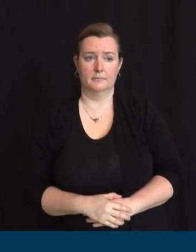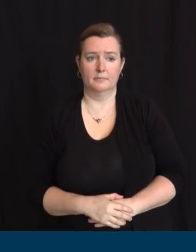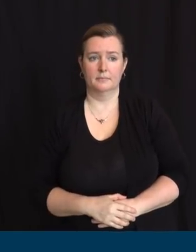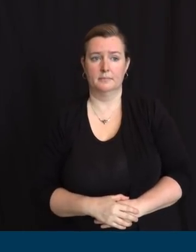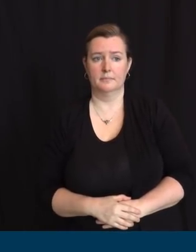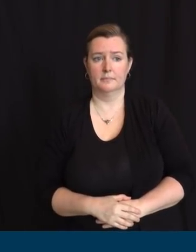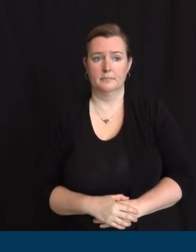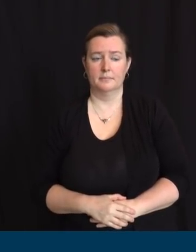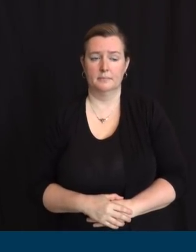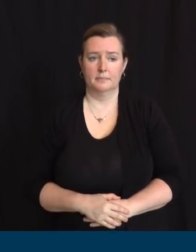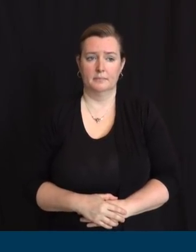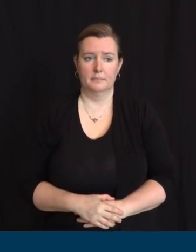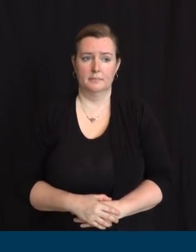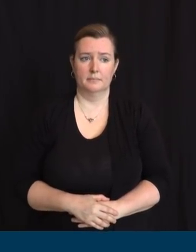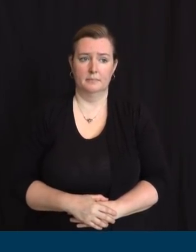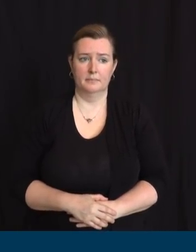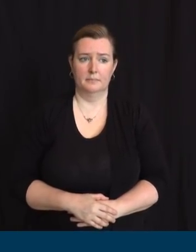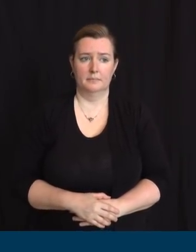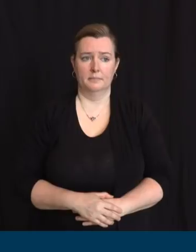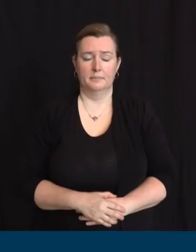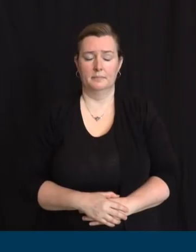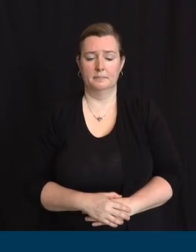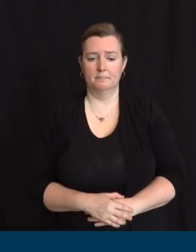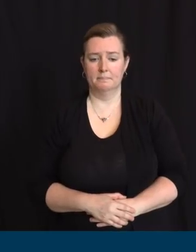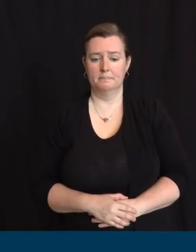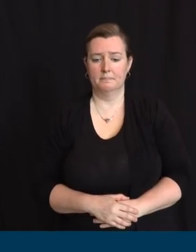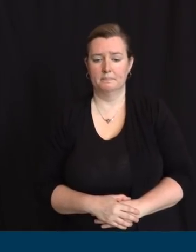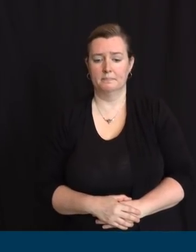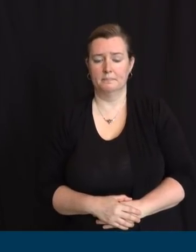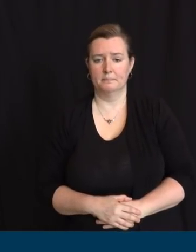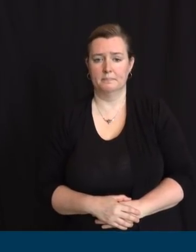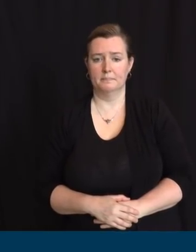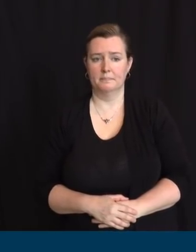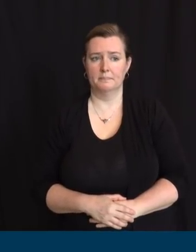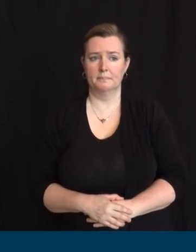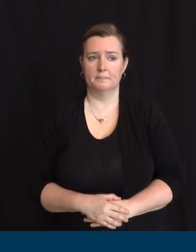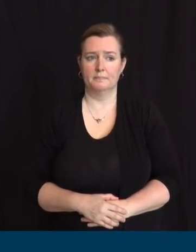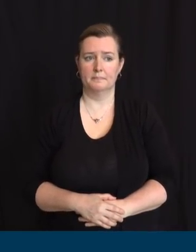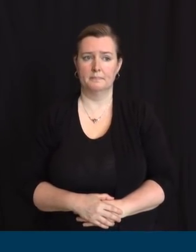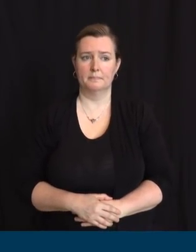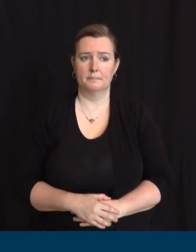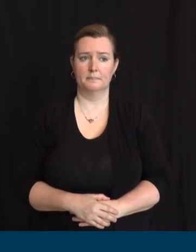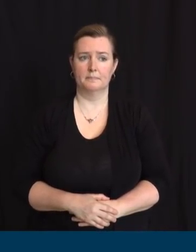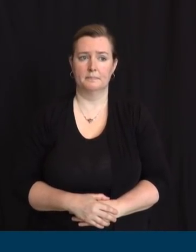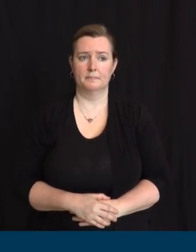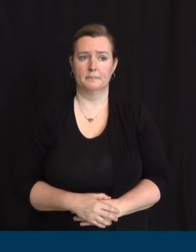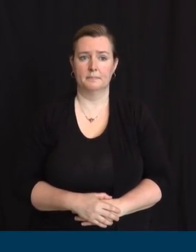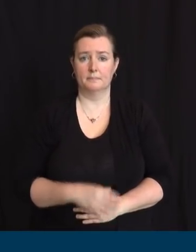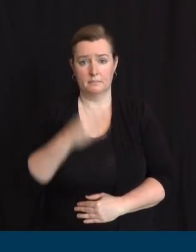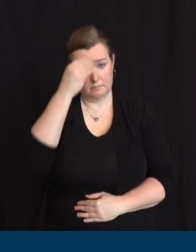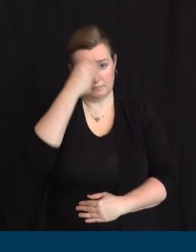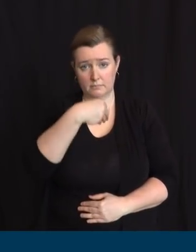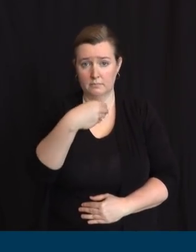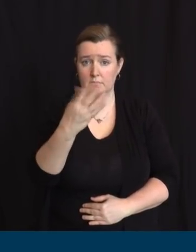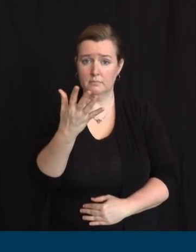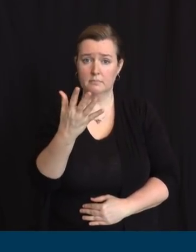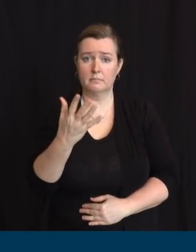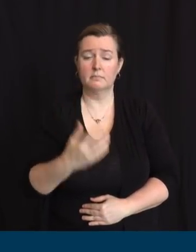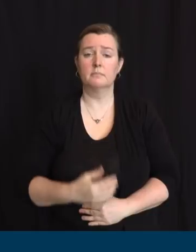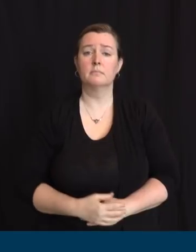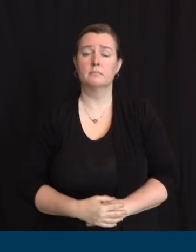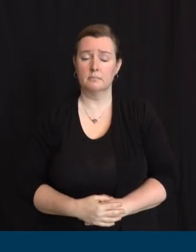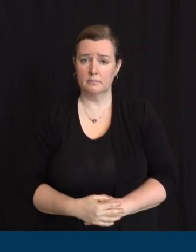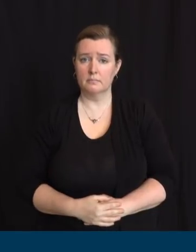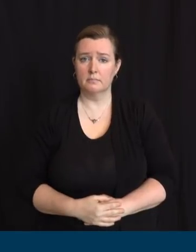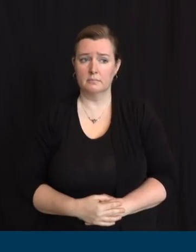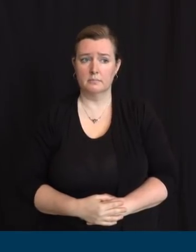brothers and sisters of our New Jersey family. Again, it should be noted, and I referred to this a minute ago, that not